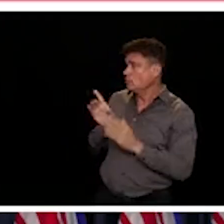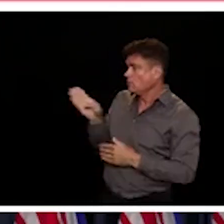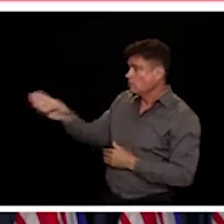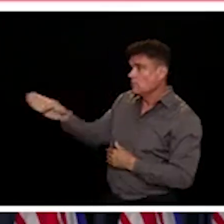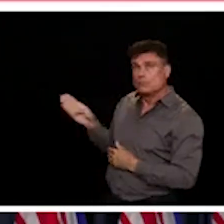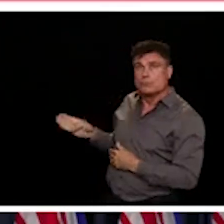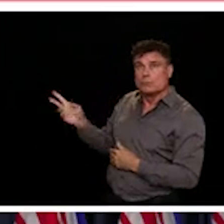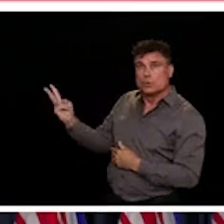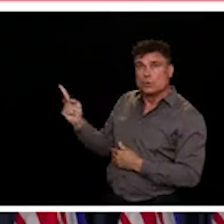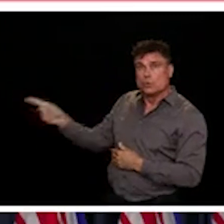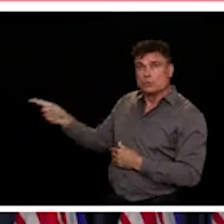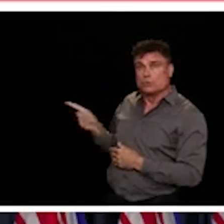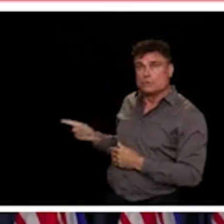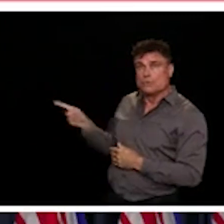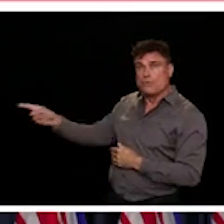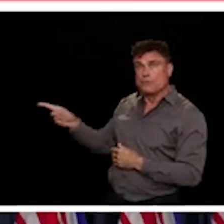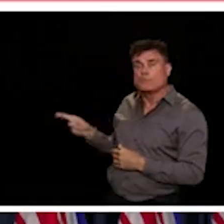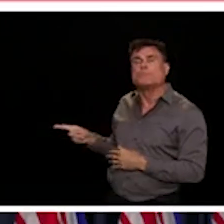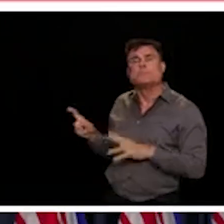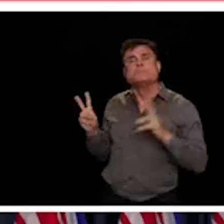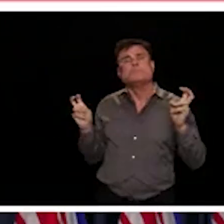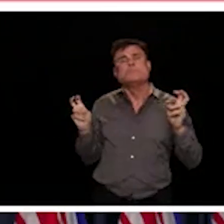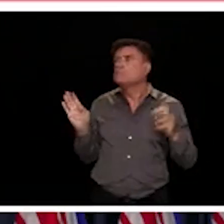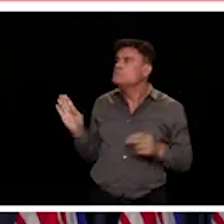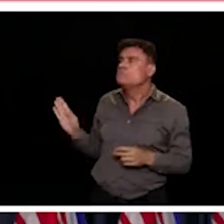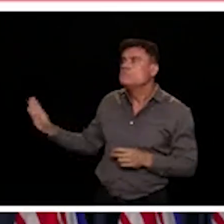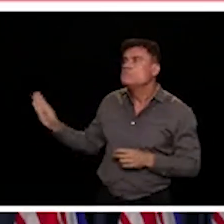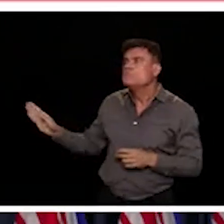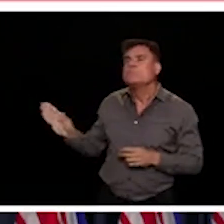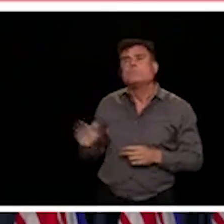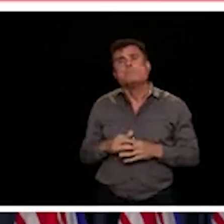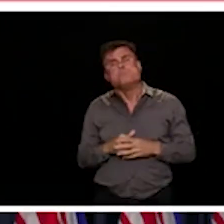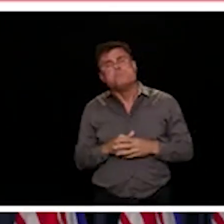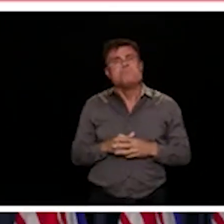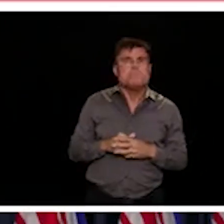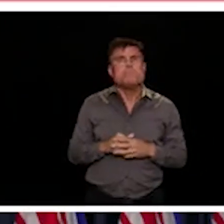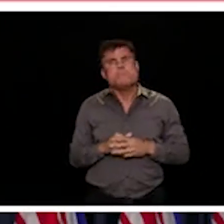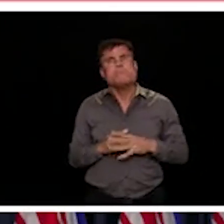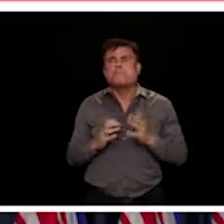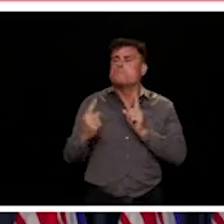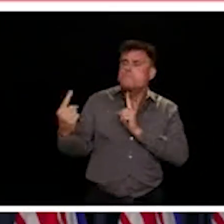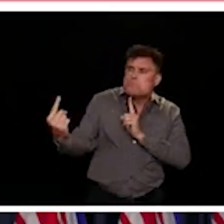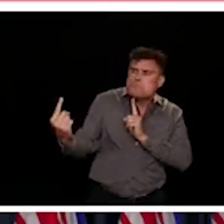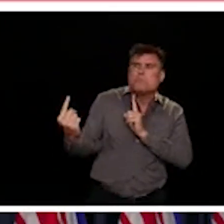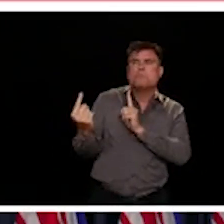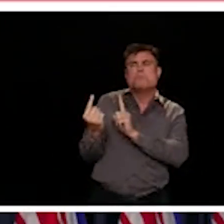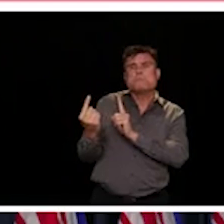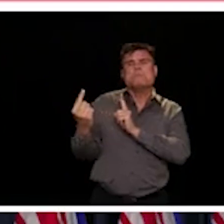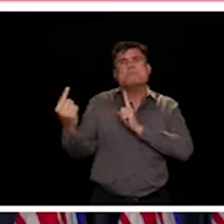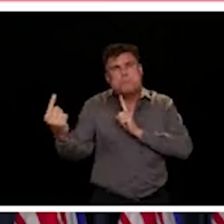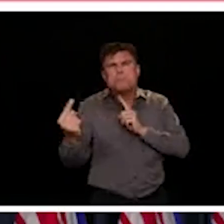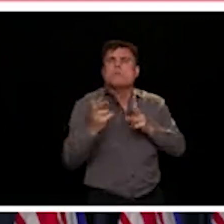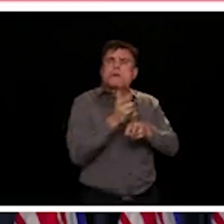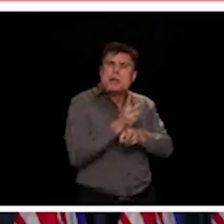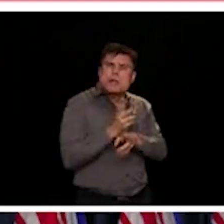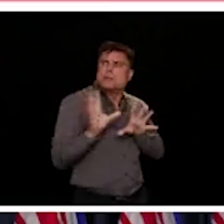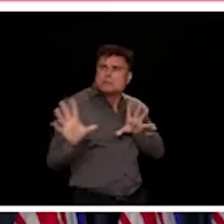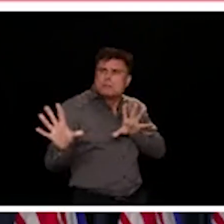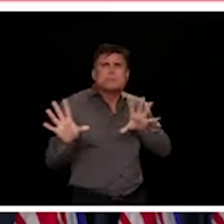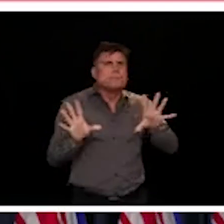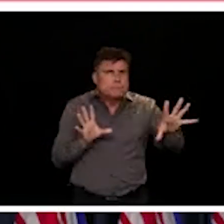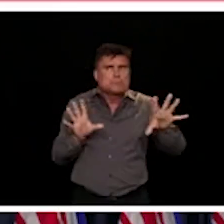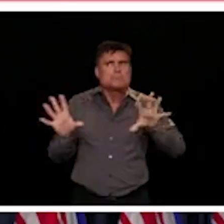quickly and completely find people who may be at risk. When we have moderate distancing measures in place,